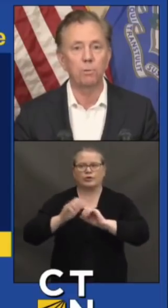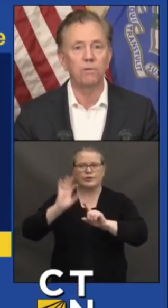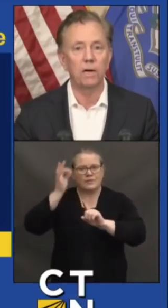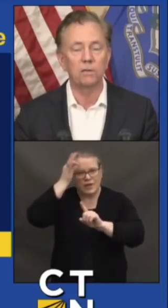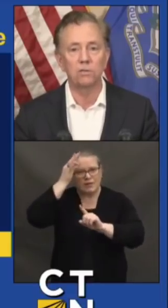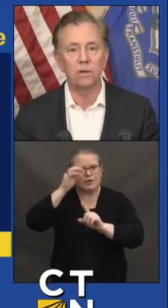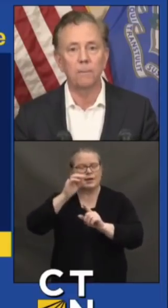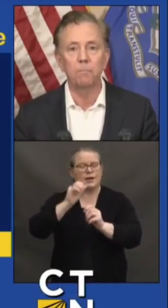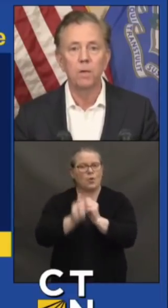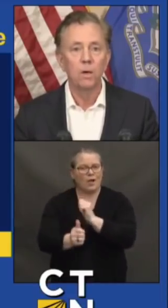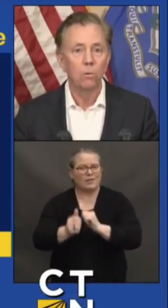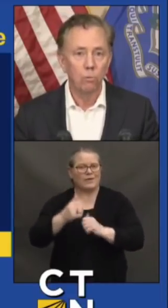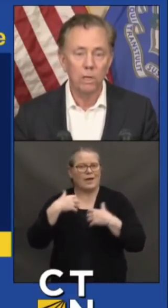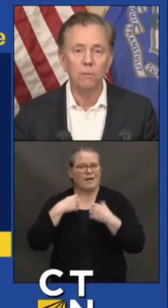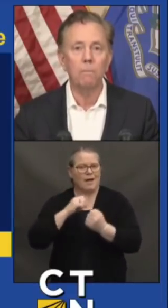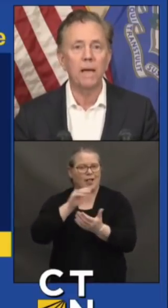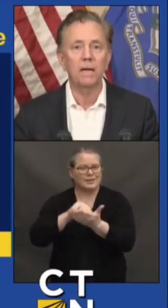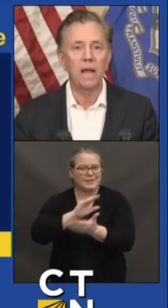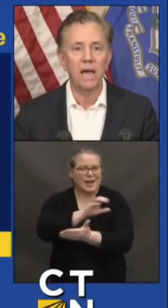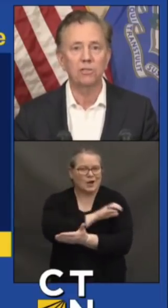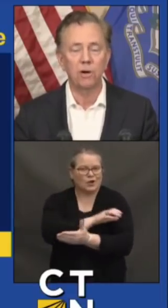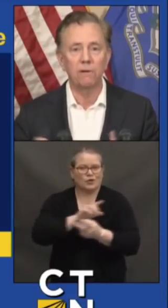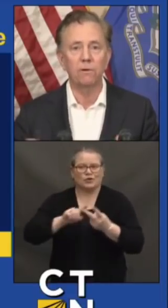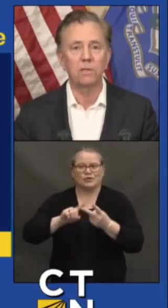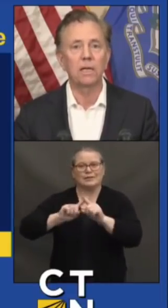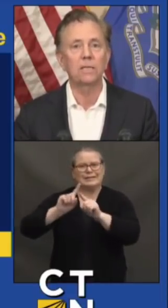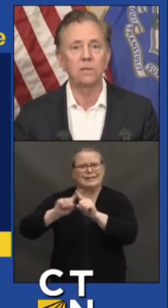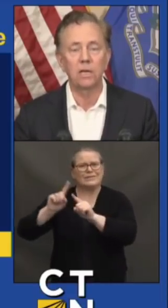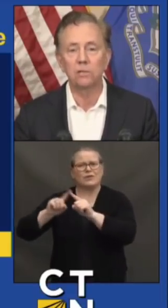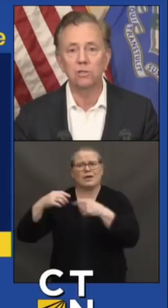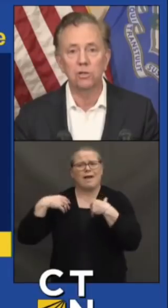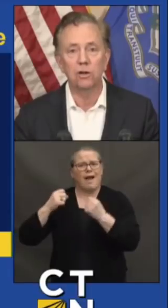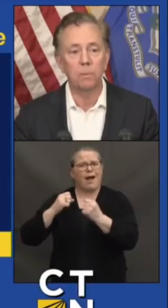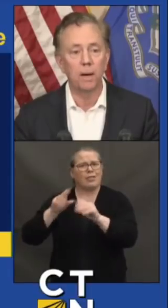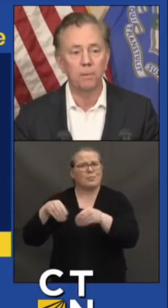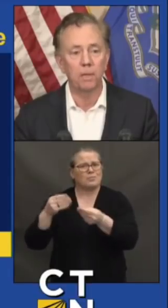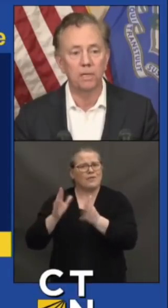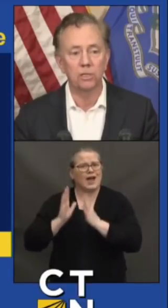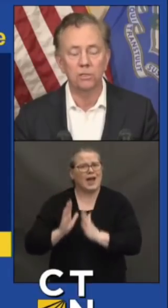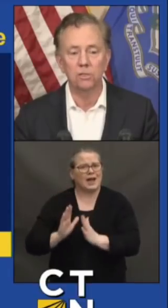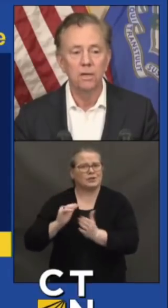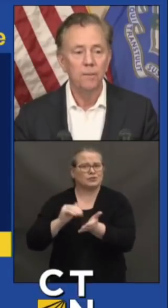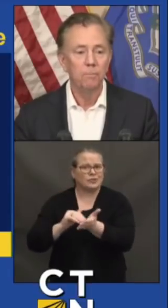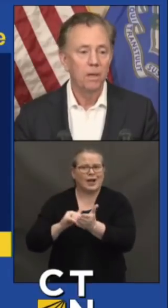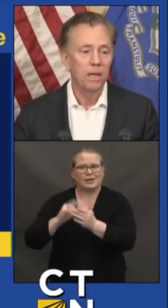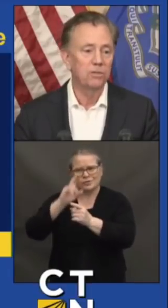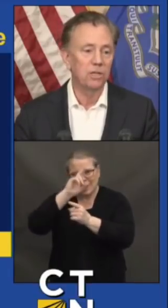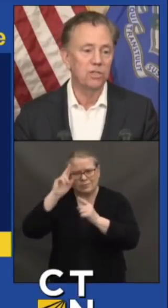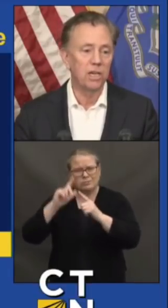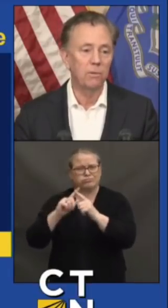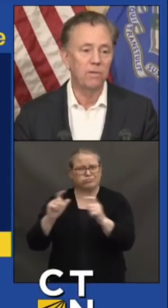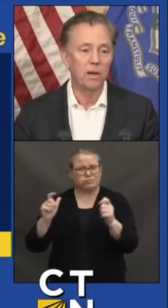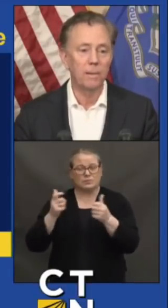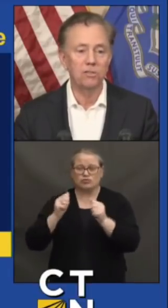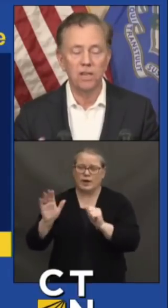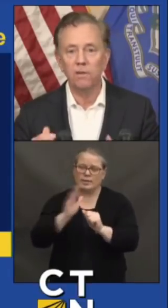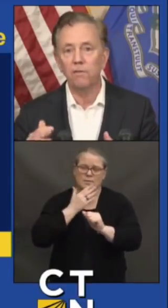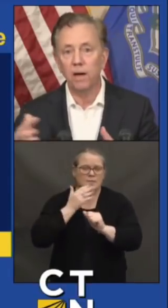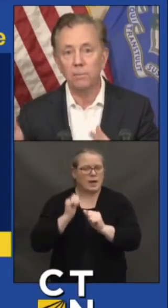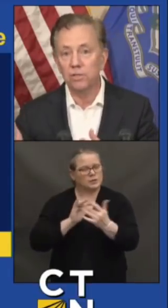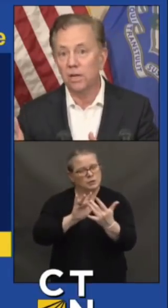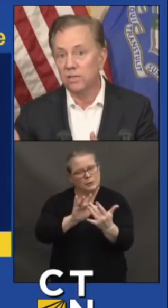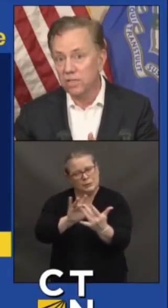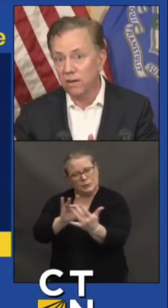the health care providers, really making an extra effort to get to the underserved populations. As you can see, we've got about